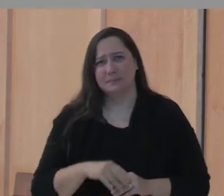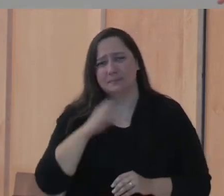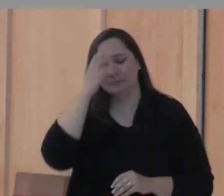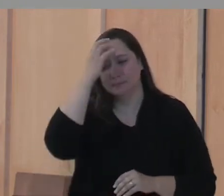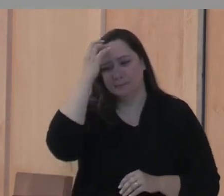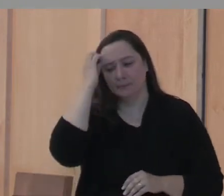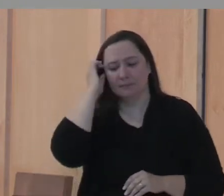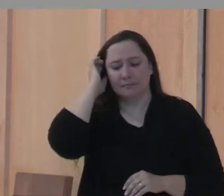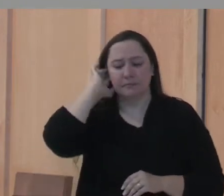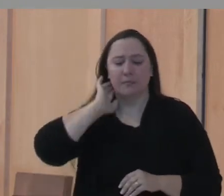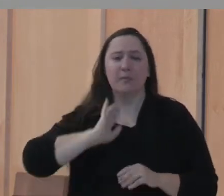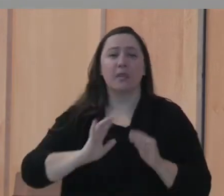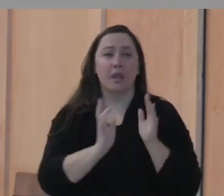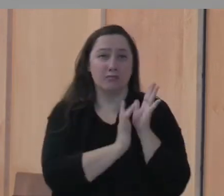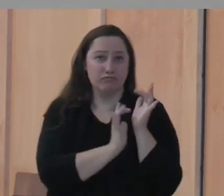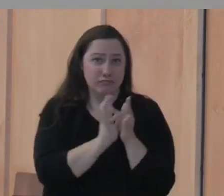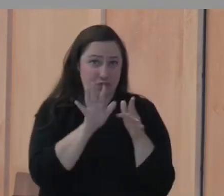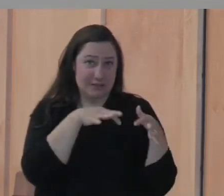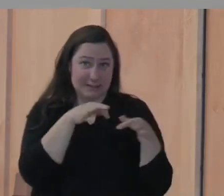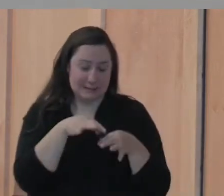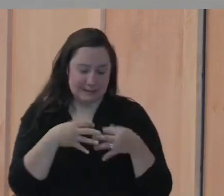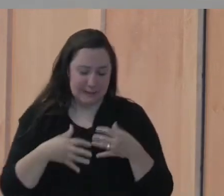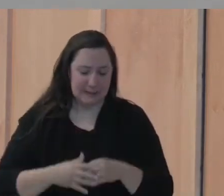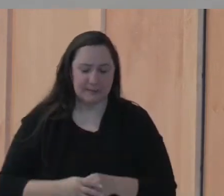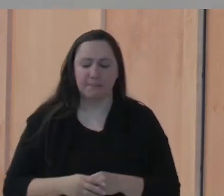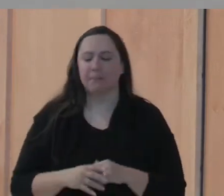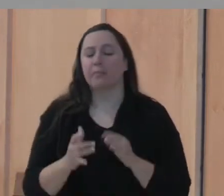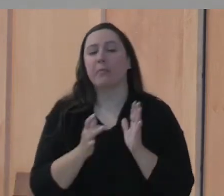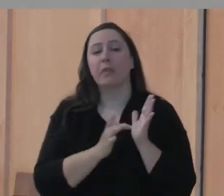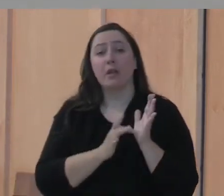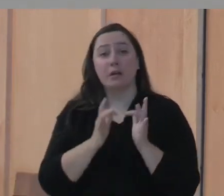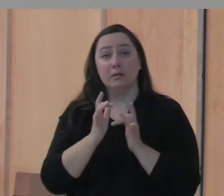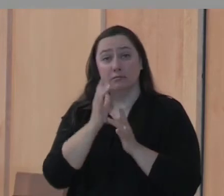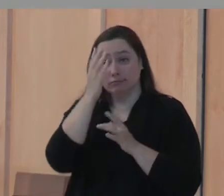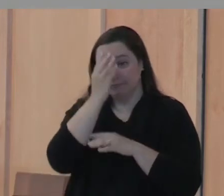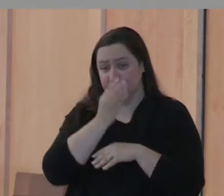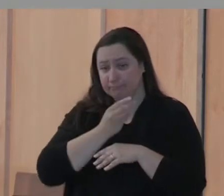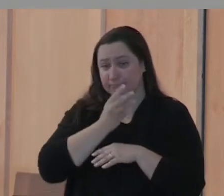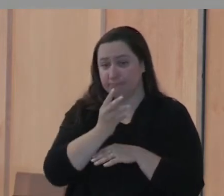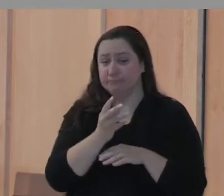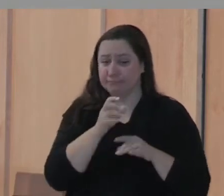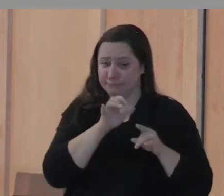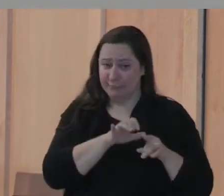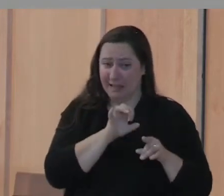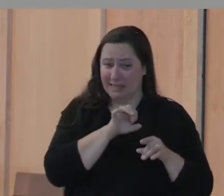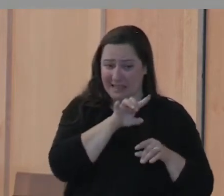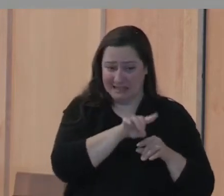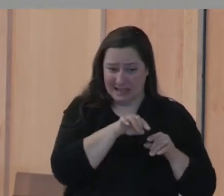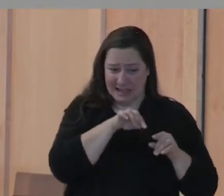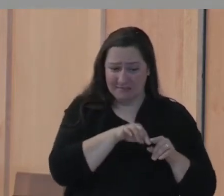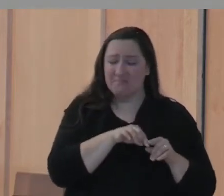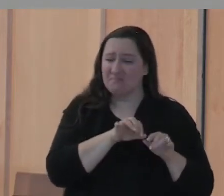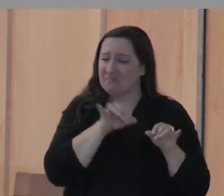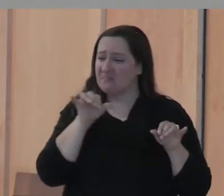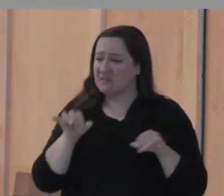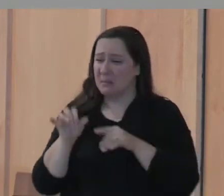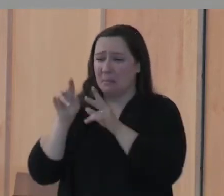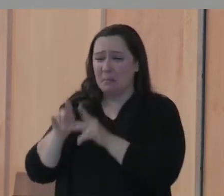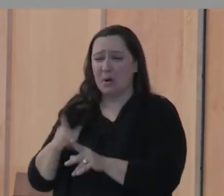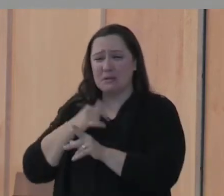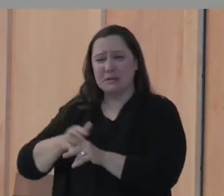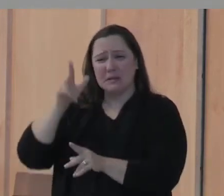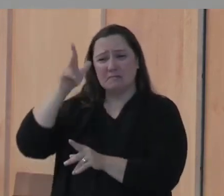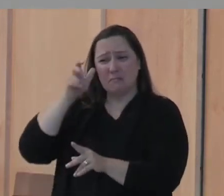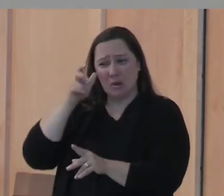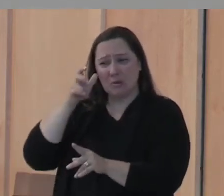Jesus explains that one this way. He said, The seed falling on rocky ground refers to someone who hears the word and at